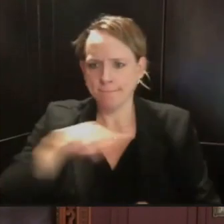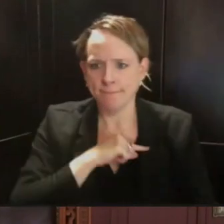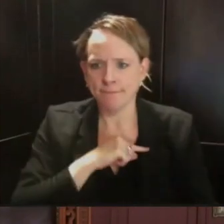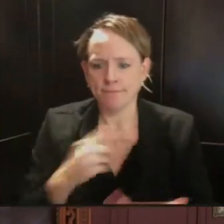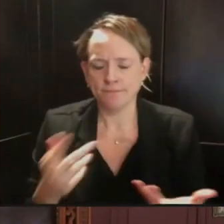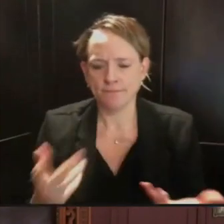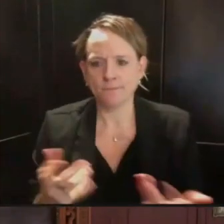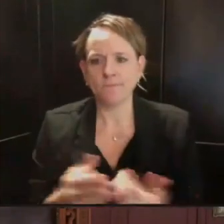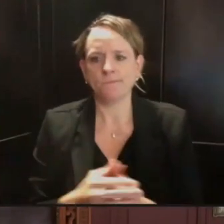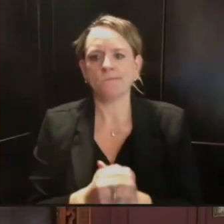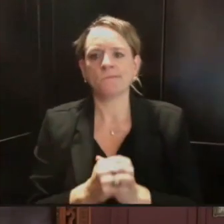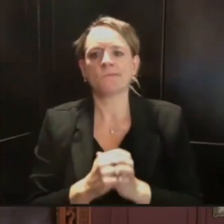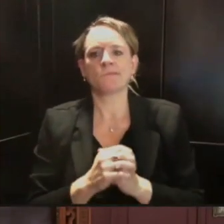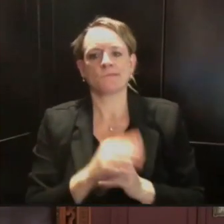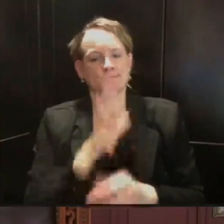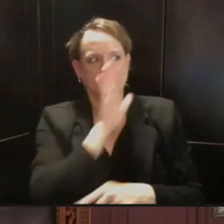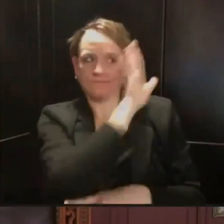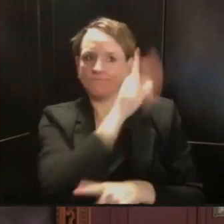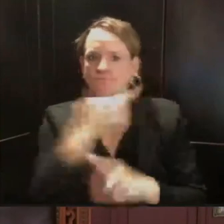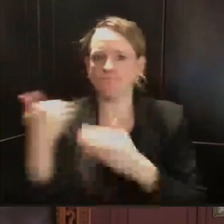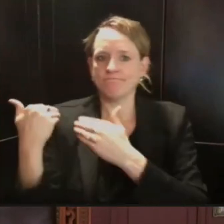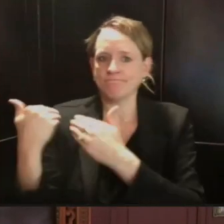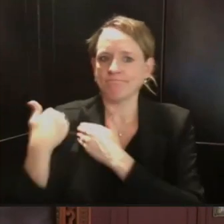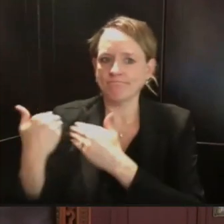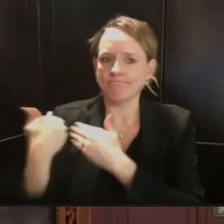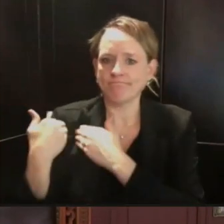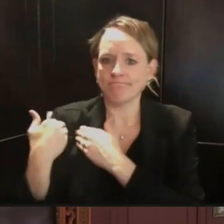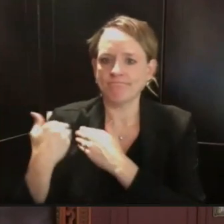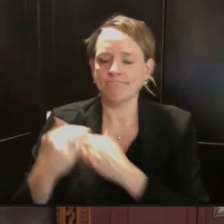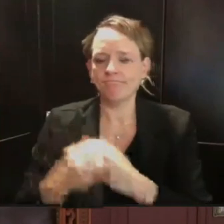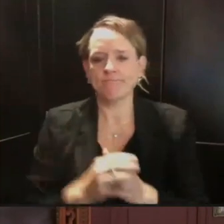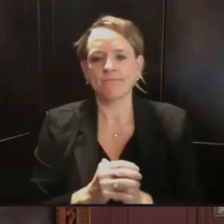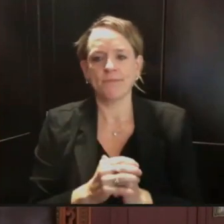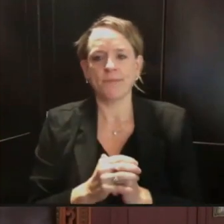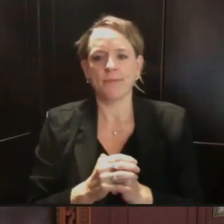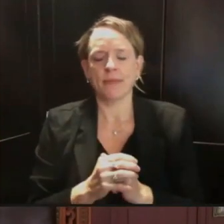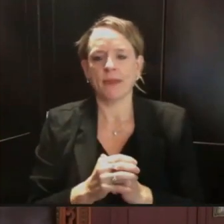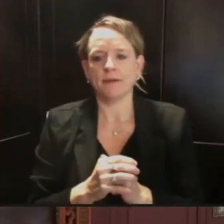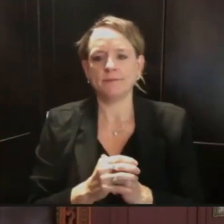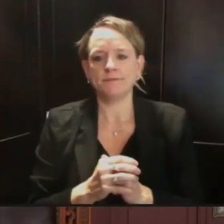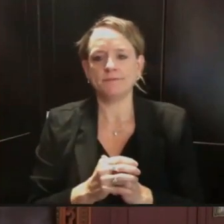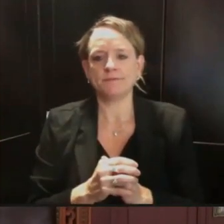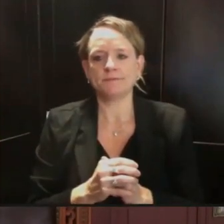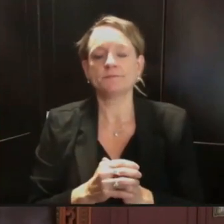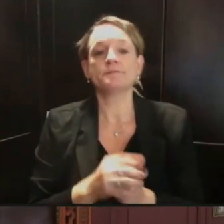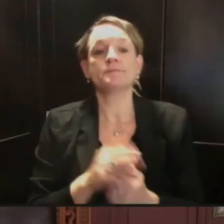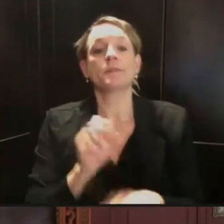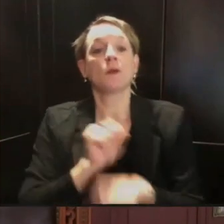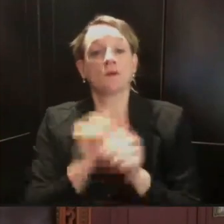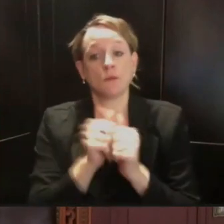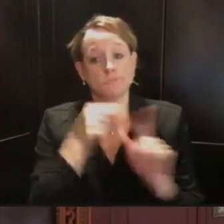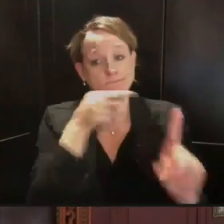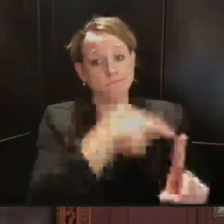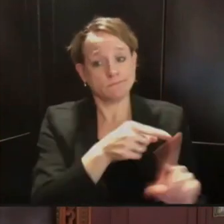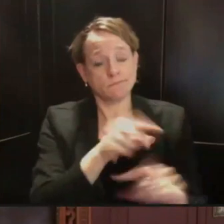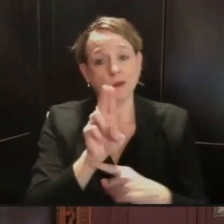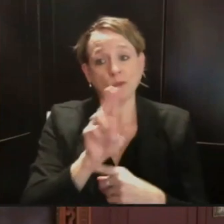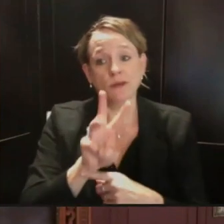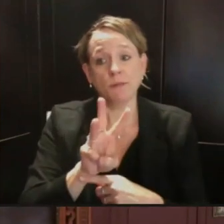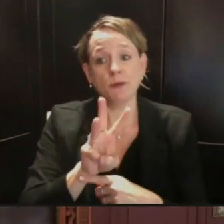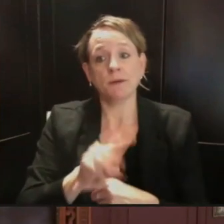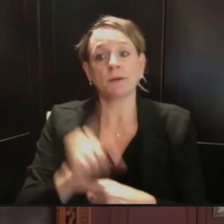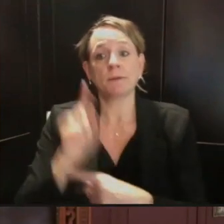around that. We're also working with UW-Madison on this issue and Dane County, obviously, they have a mass gathering order.